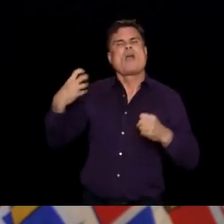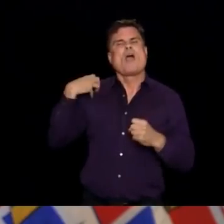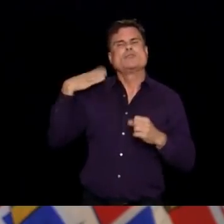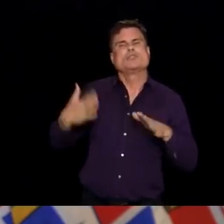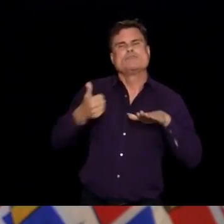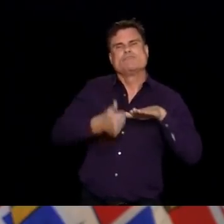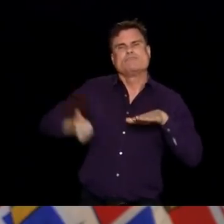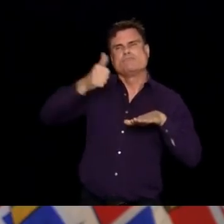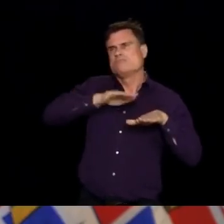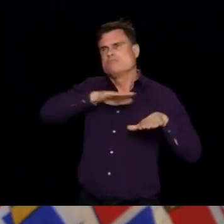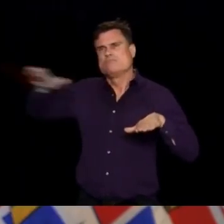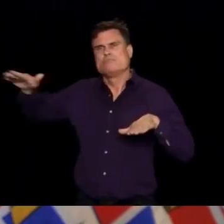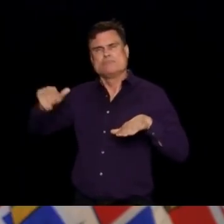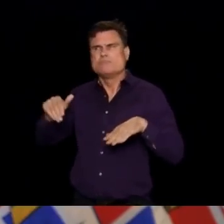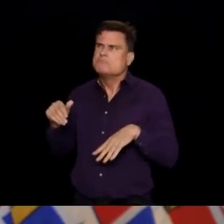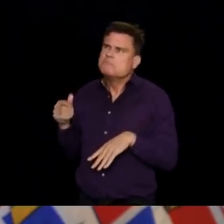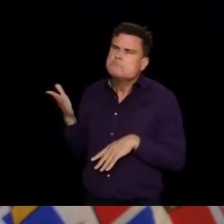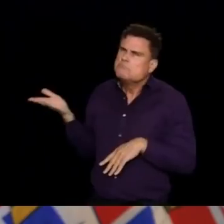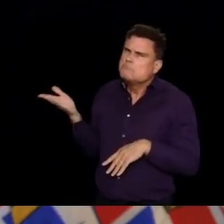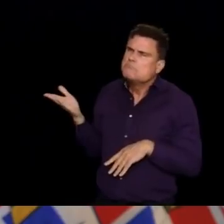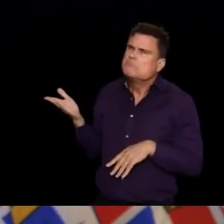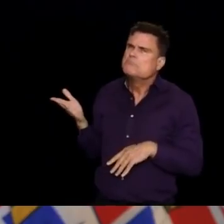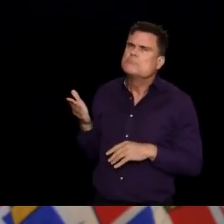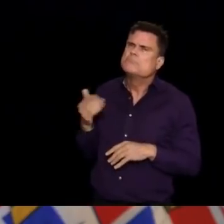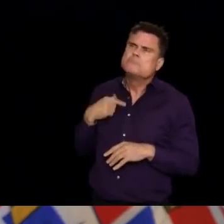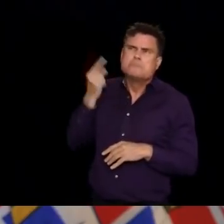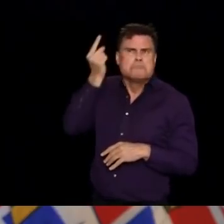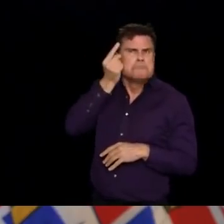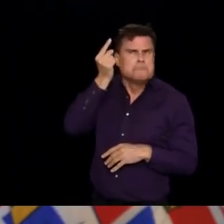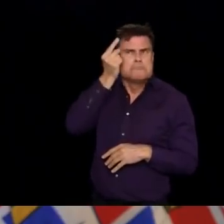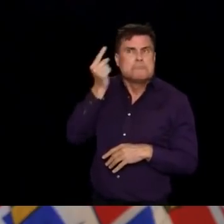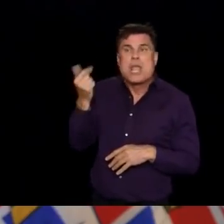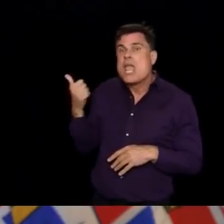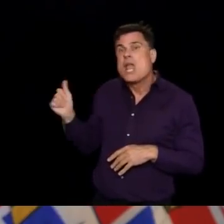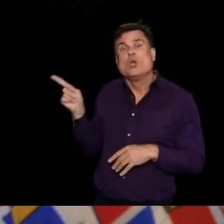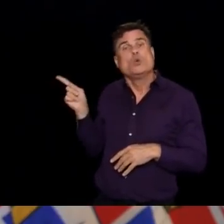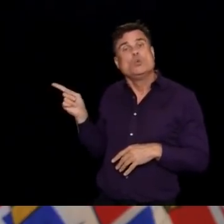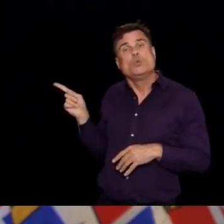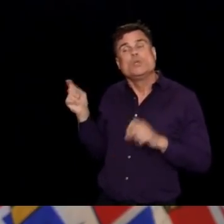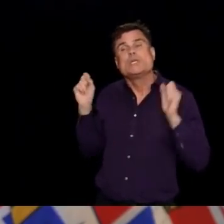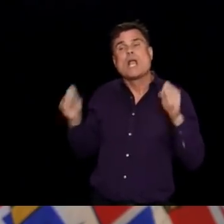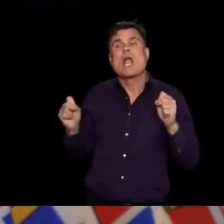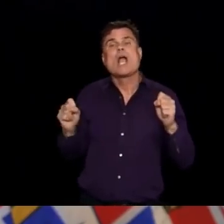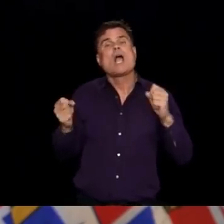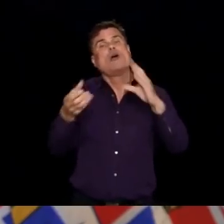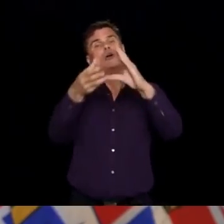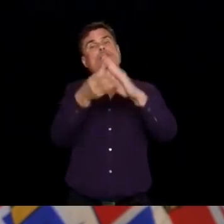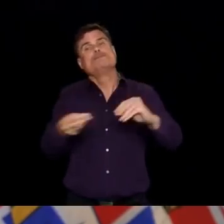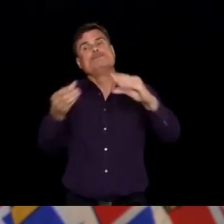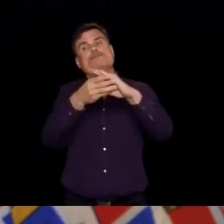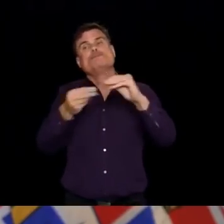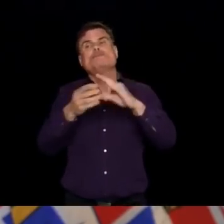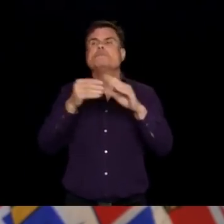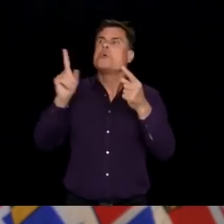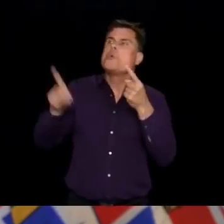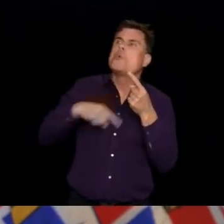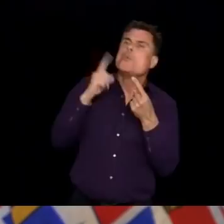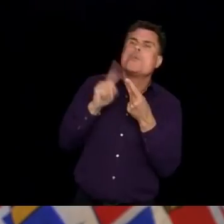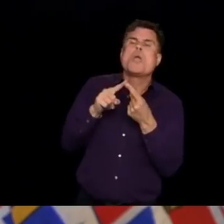possible even at this point to think about, you know, case numbers or trend lines that it would take to feel comfortable with reopening?